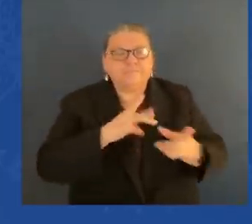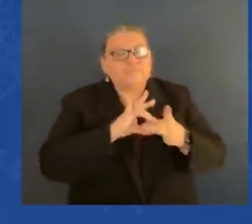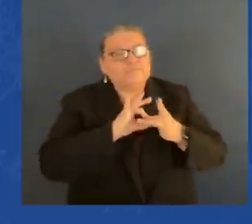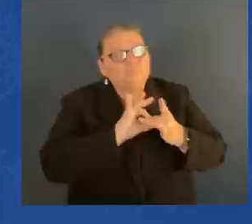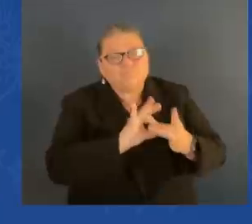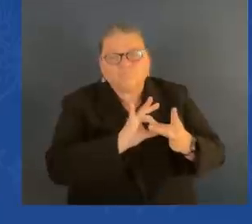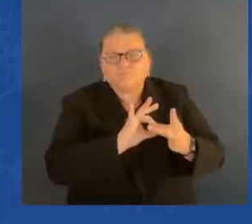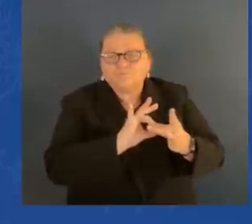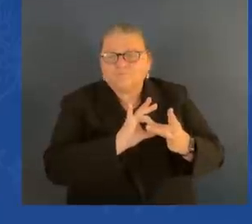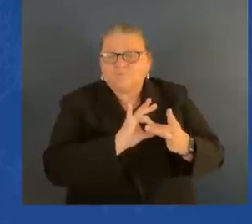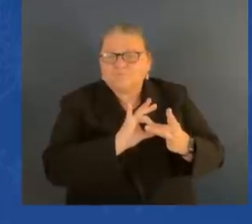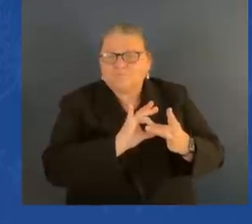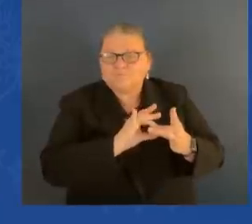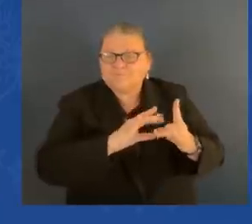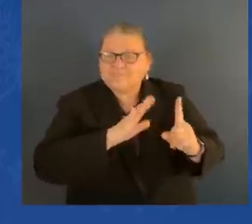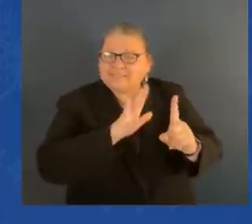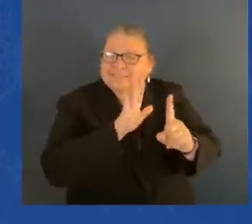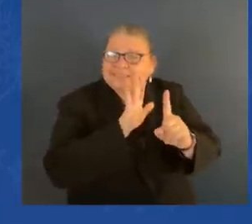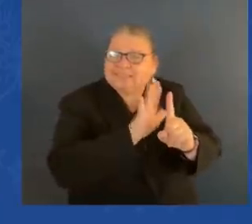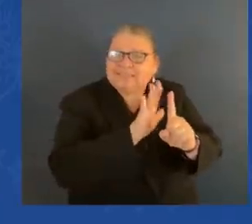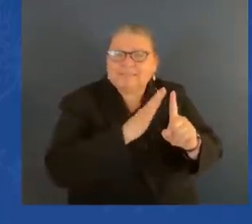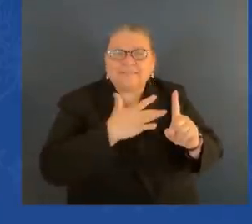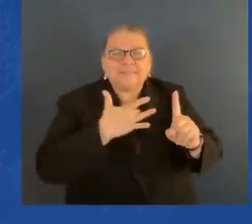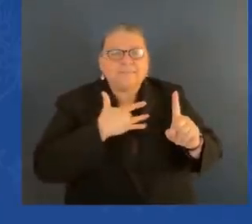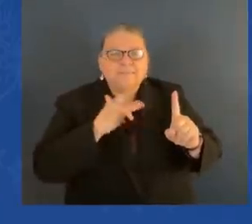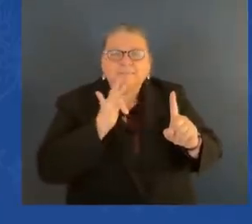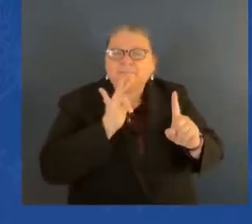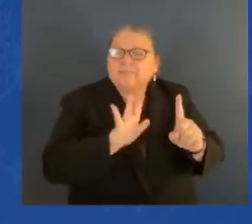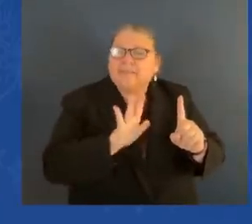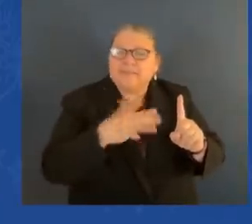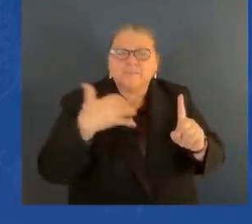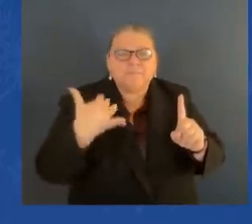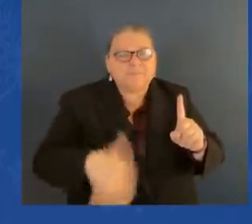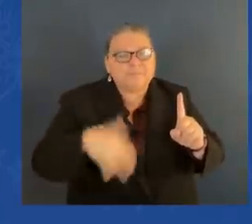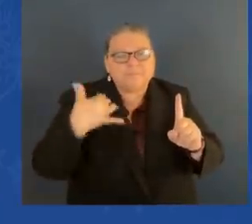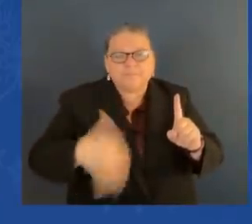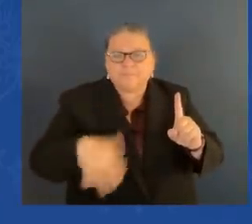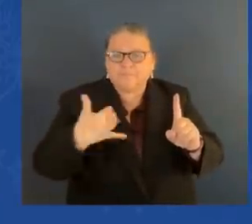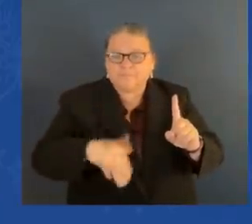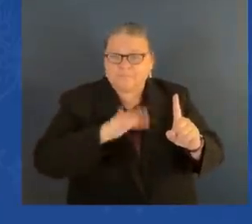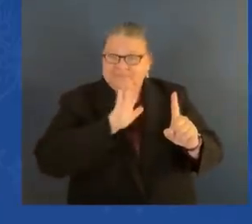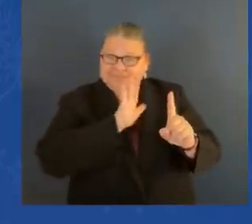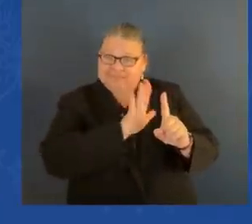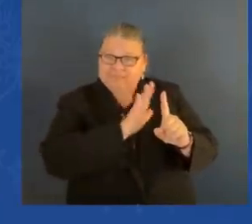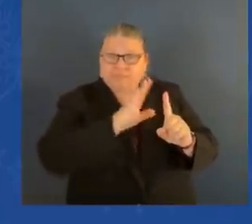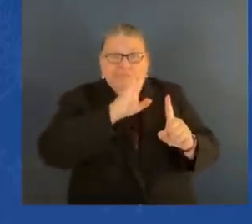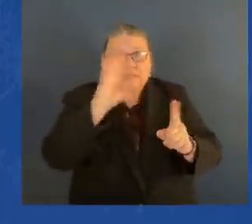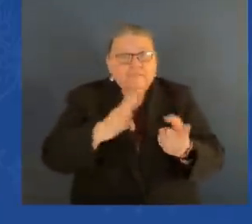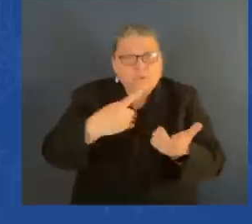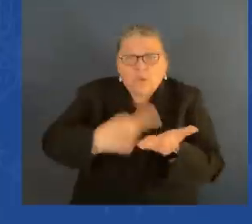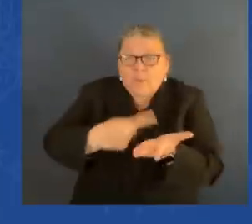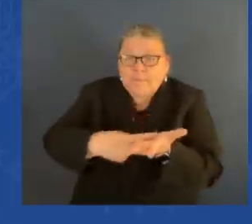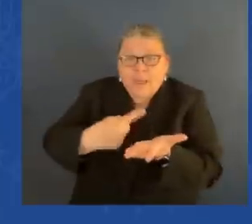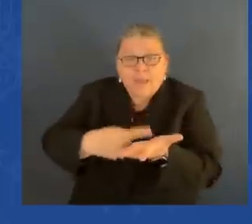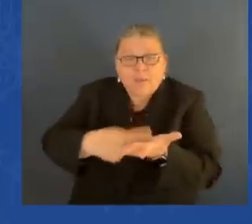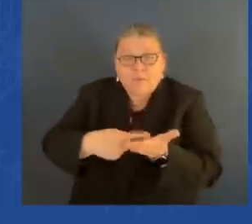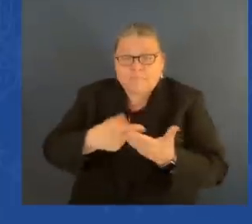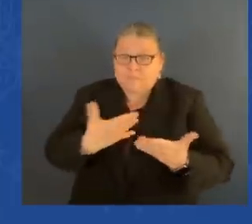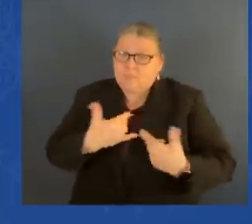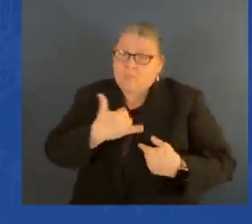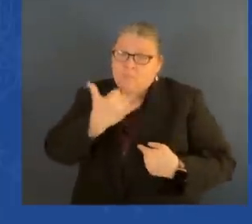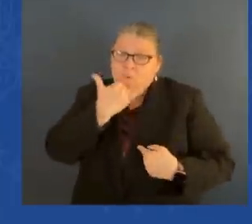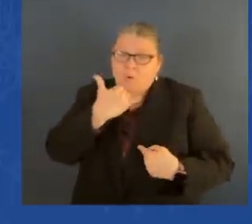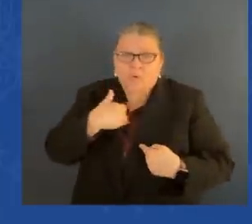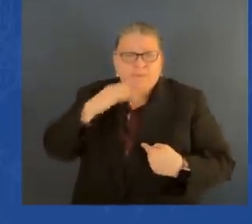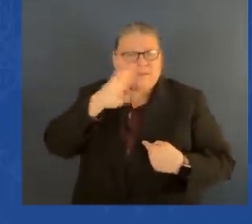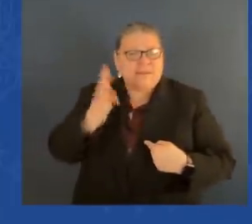talk about. I could be wrong, but I never heard him talk about it. No, there was a question that